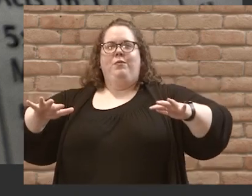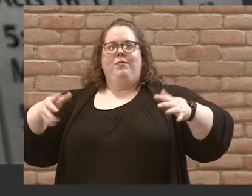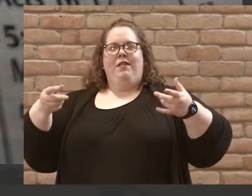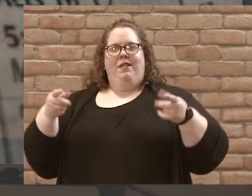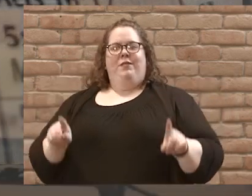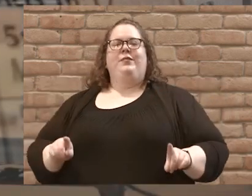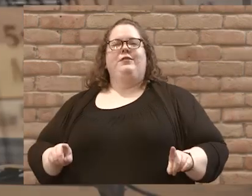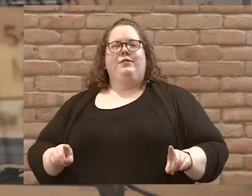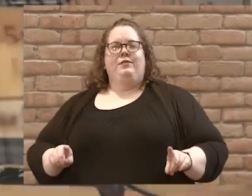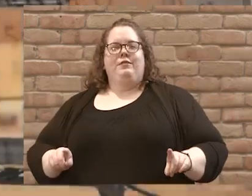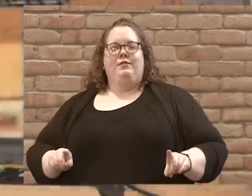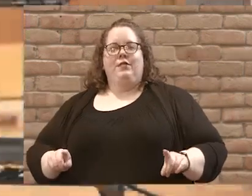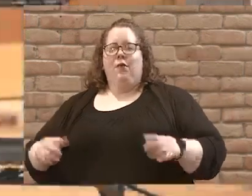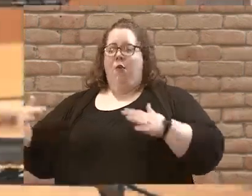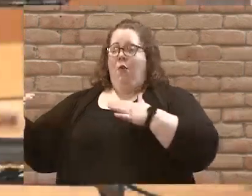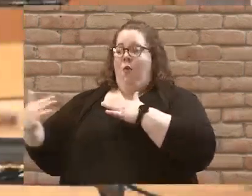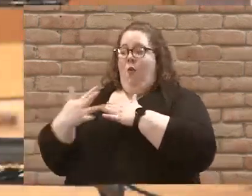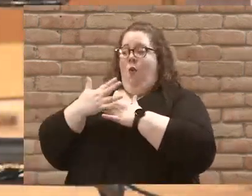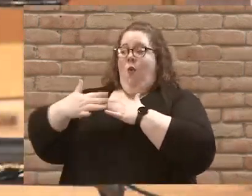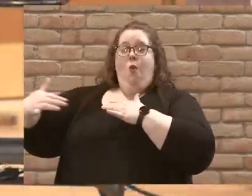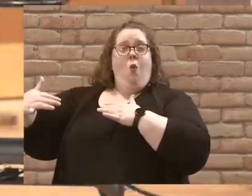There were no more waves.